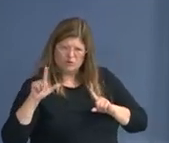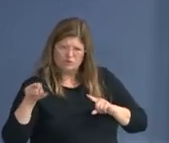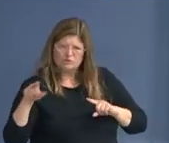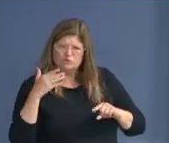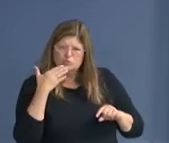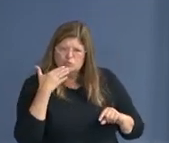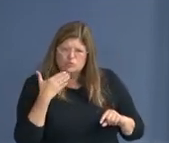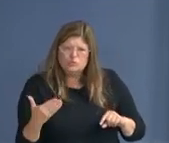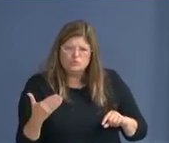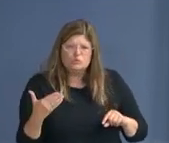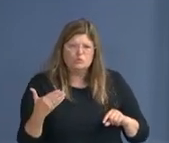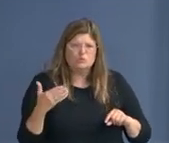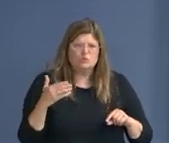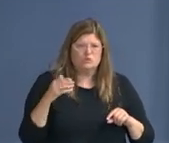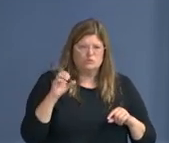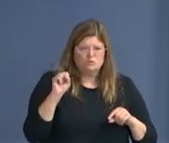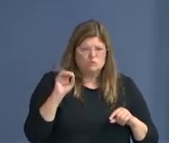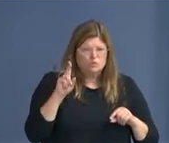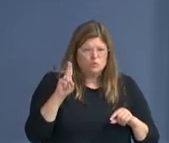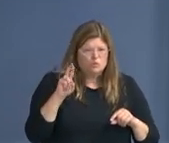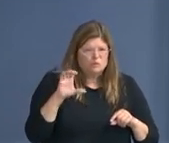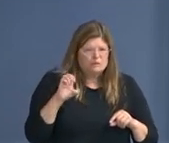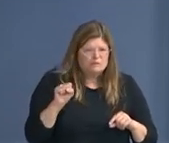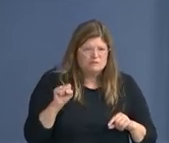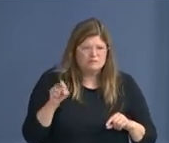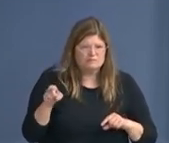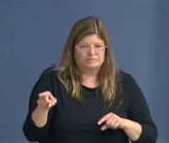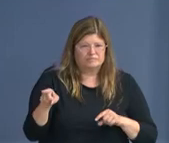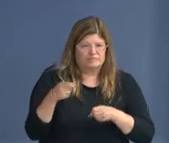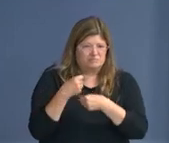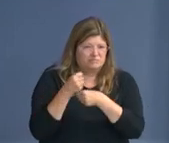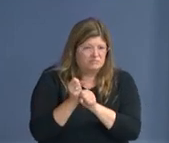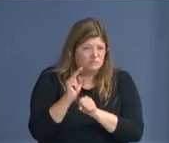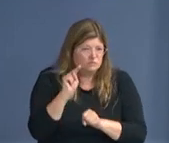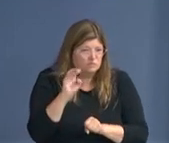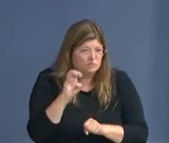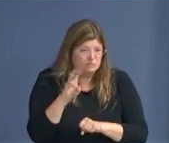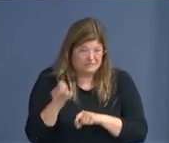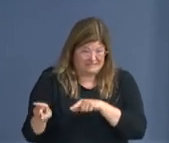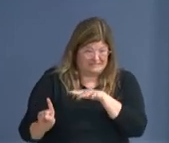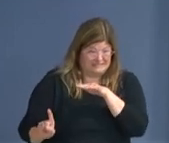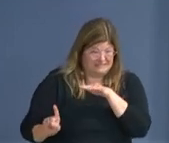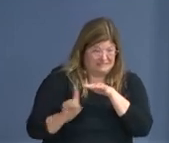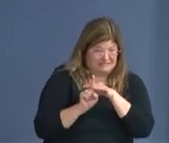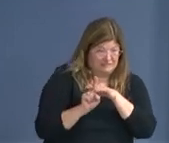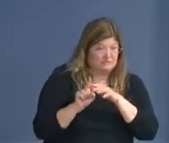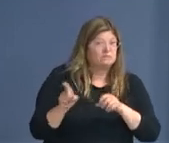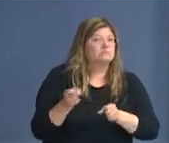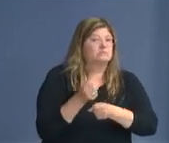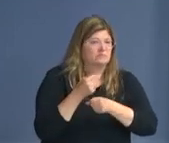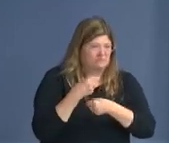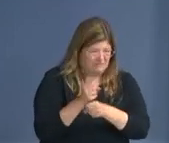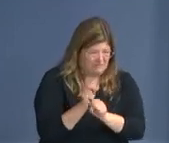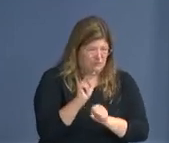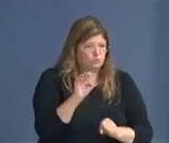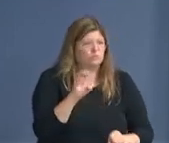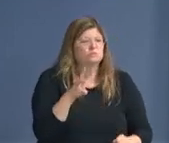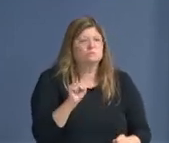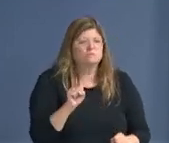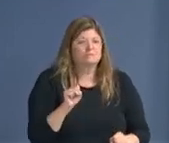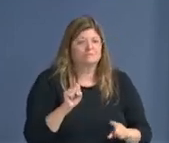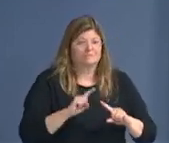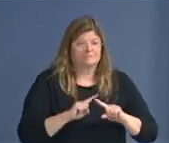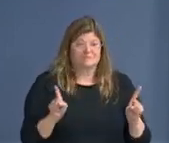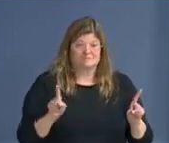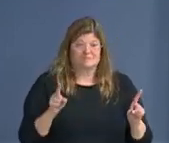before, you know, we make it news. Uh, we wonder how he does it day to day, um, but we know he does it because he's